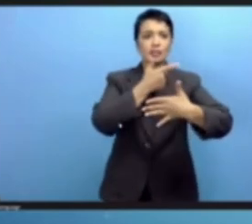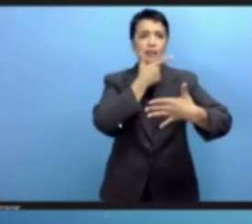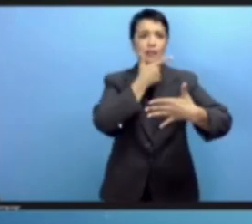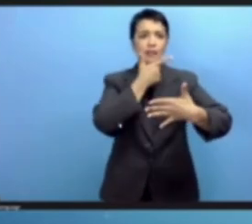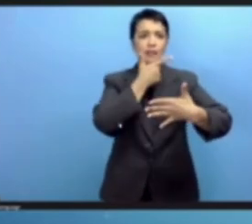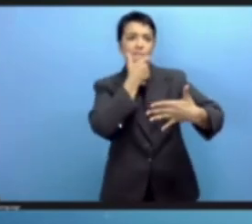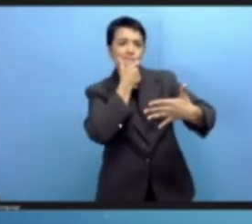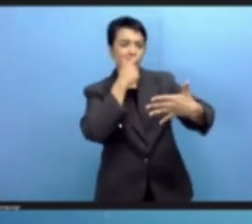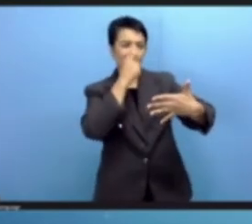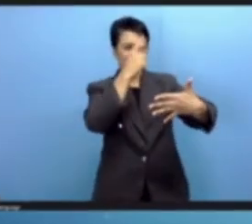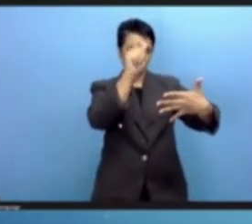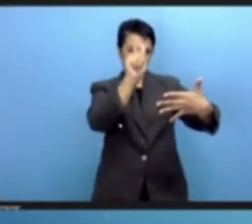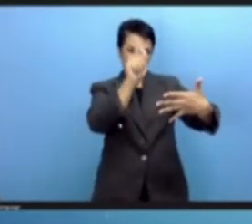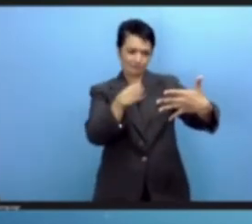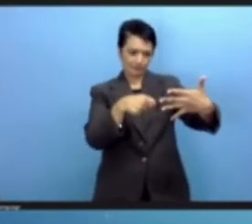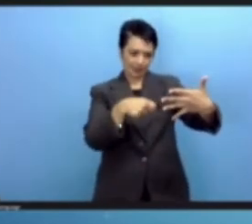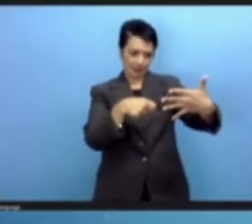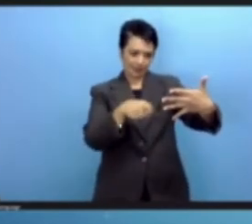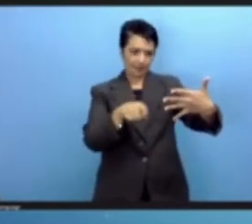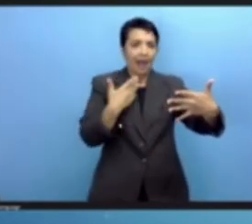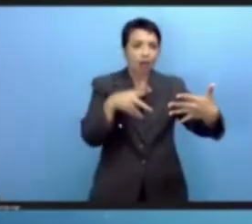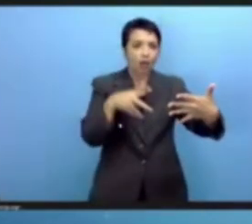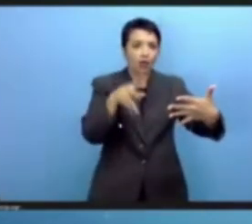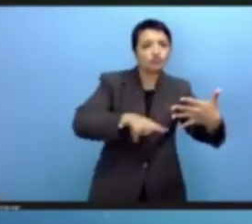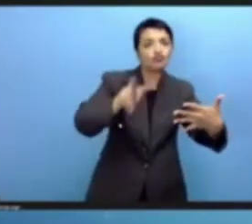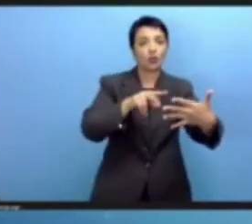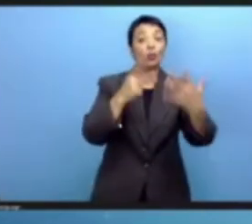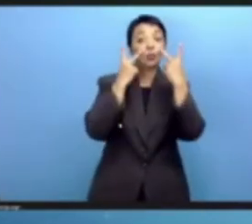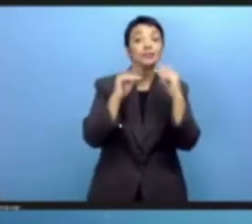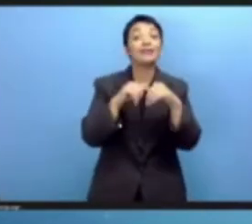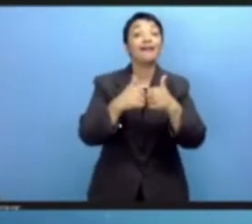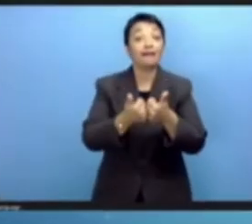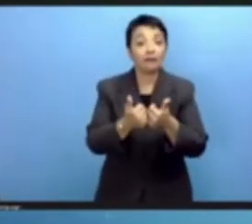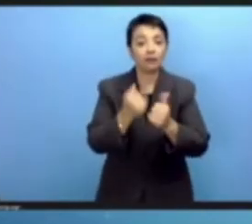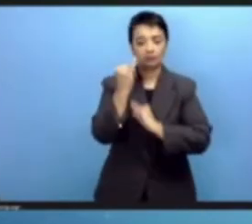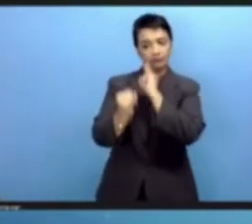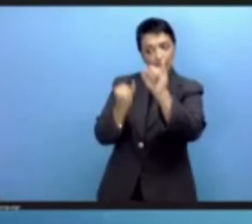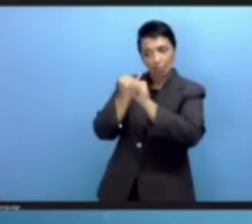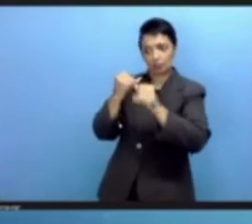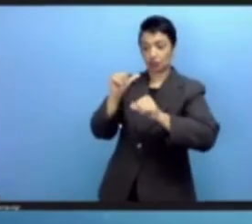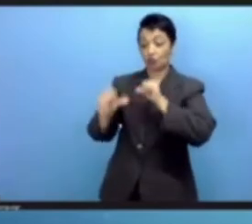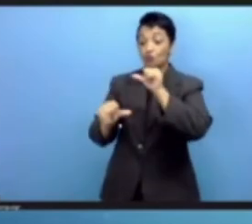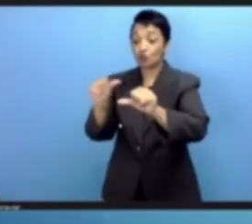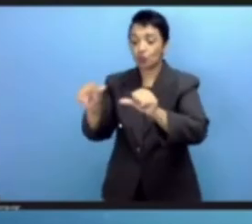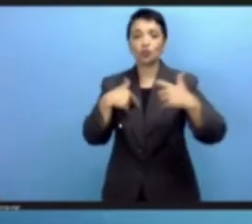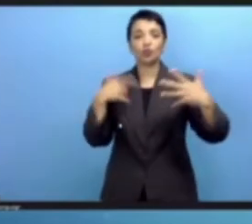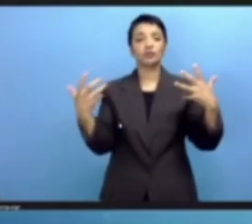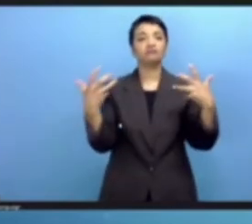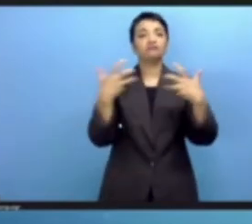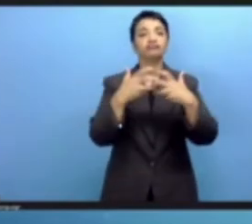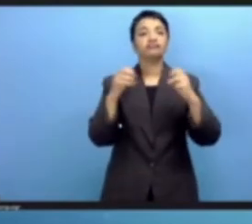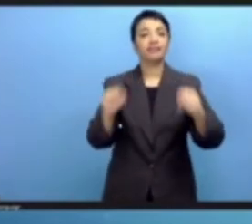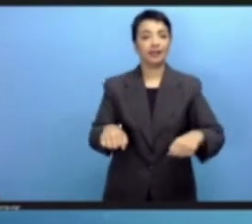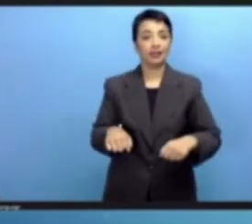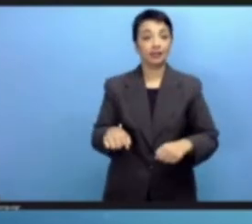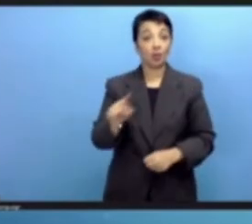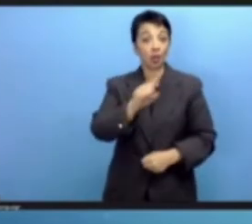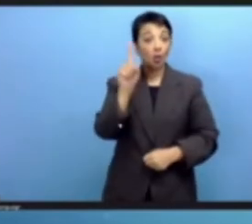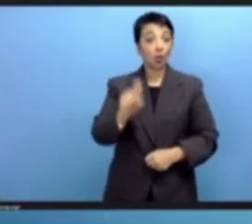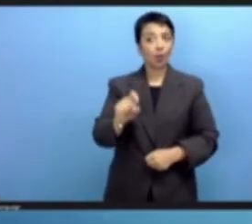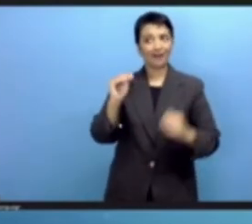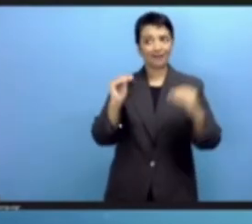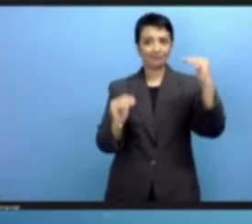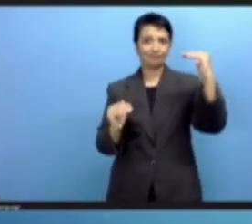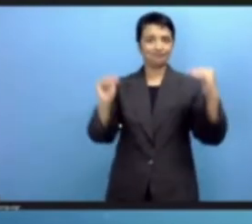best possible uses of the existing international processes. As power imbalances affect internet governance